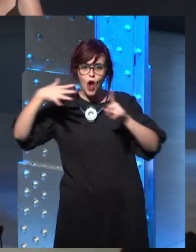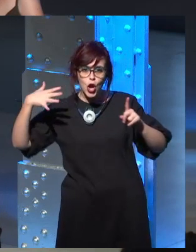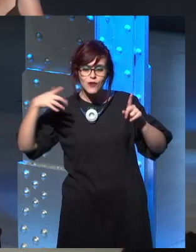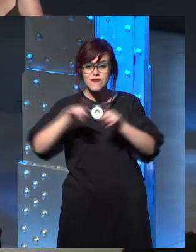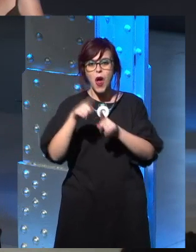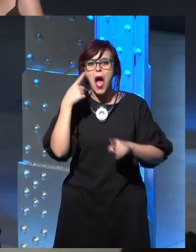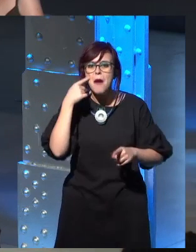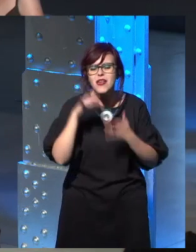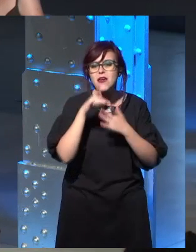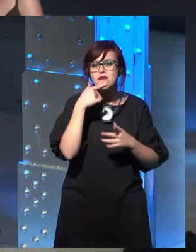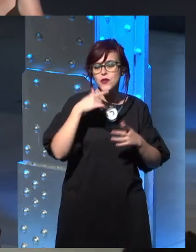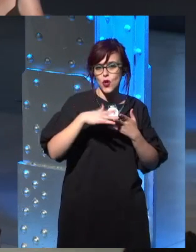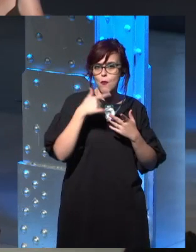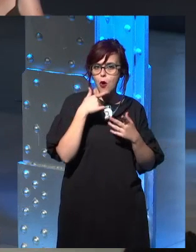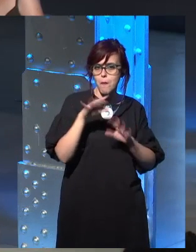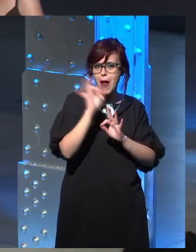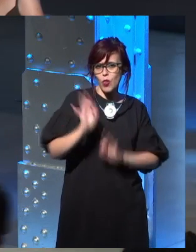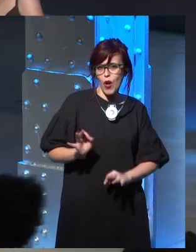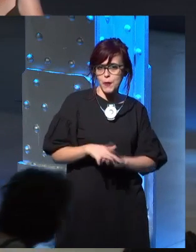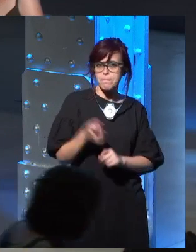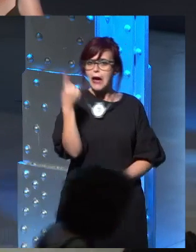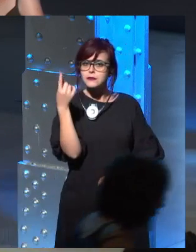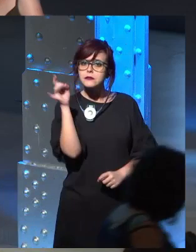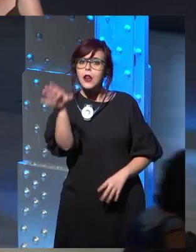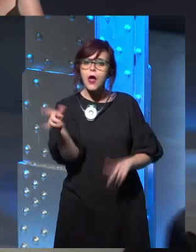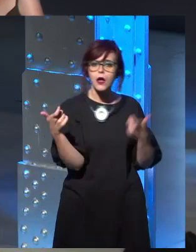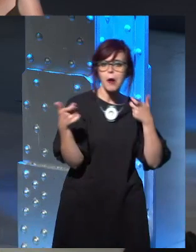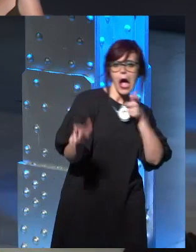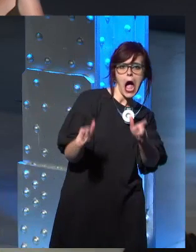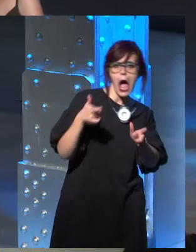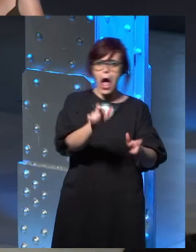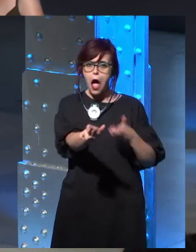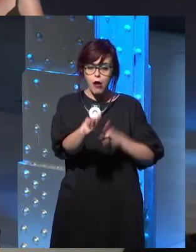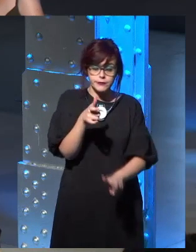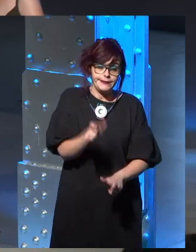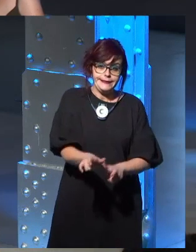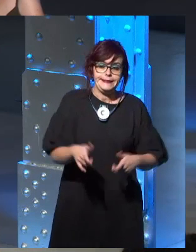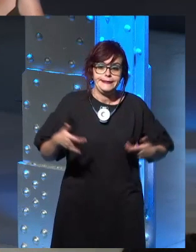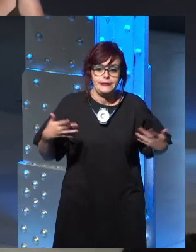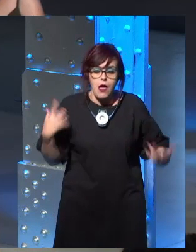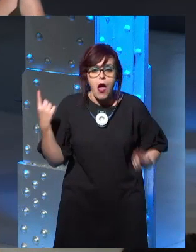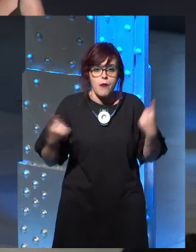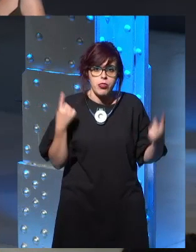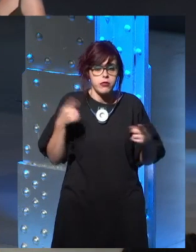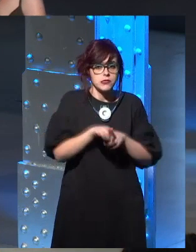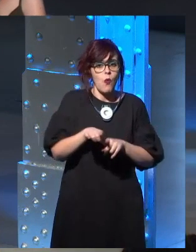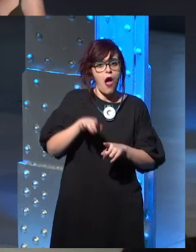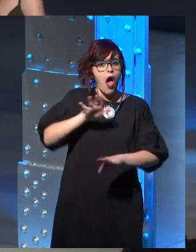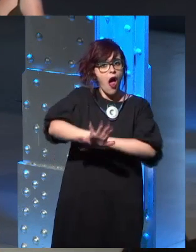and for them, they, they pat themselves on the back and saying they're having a great fun at other people's expense. And, you what's the point?